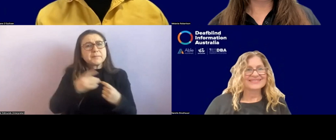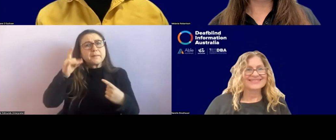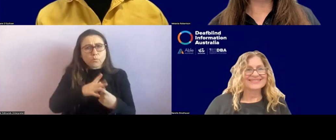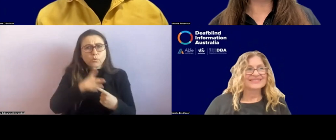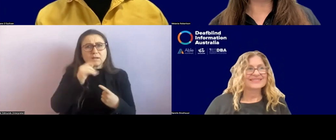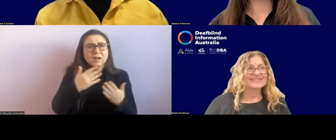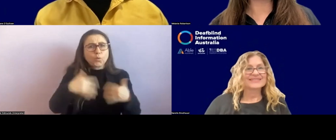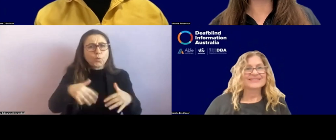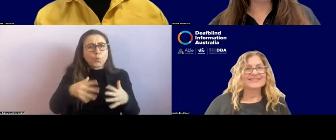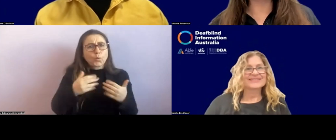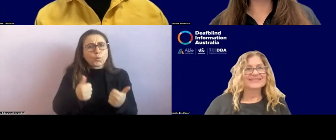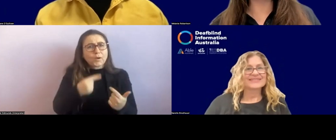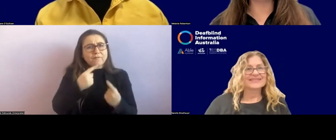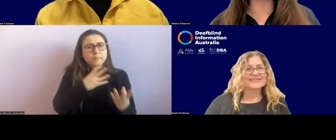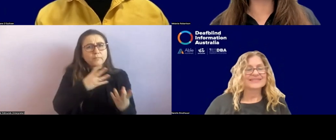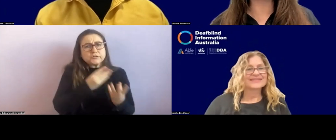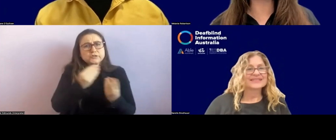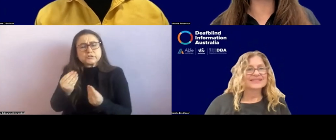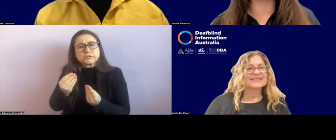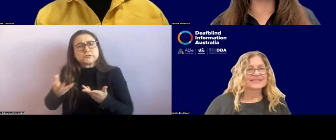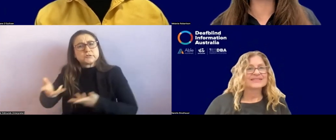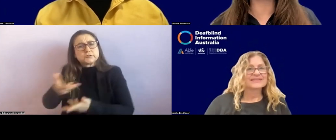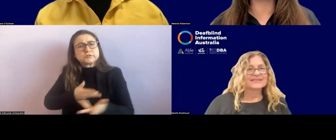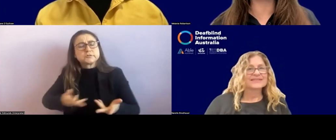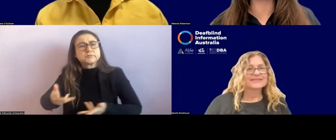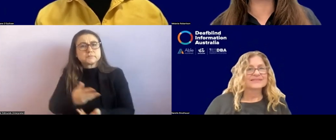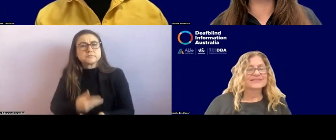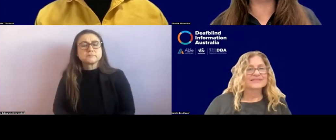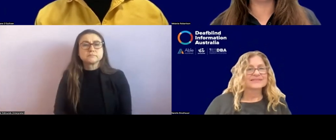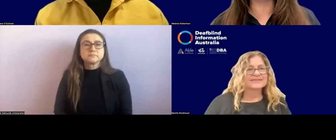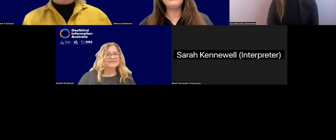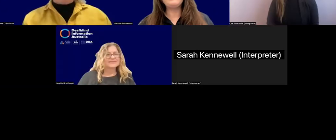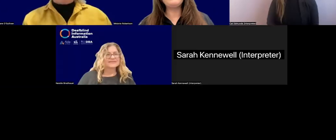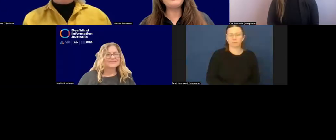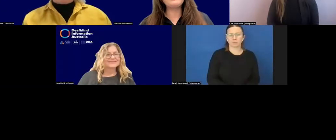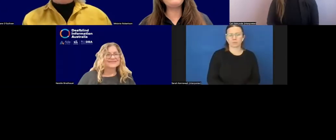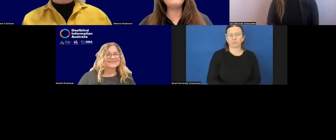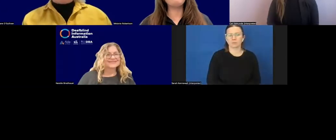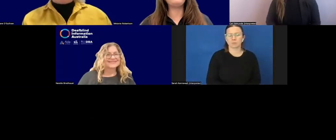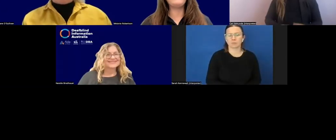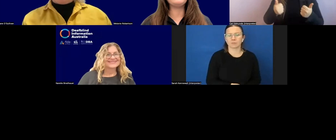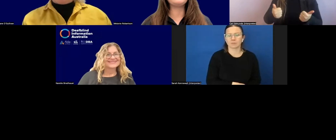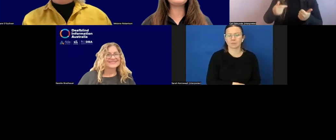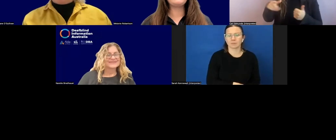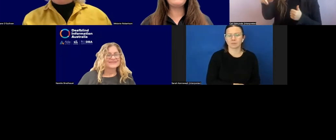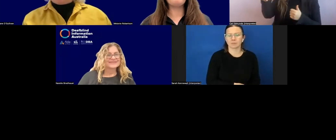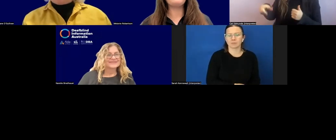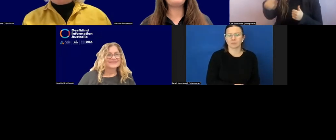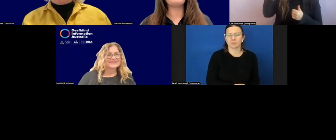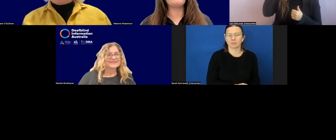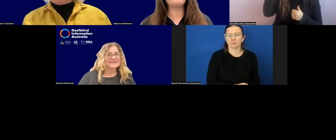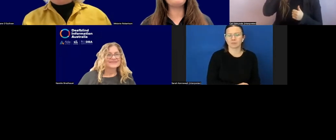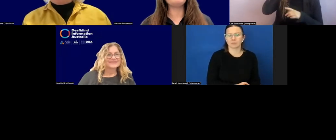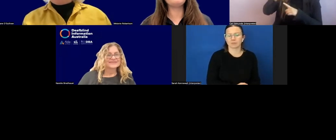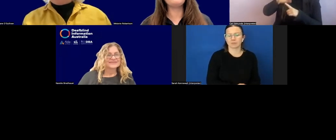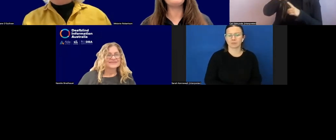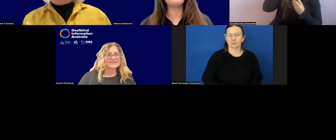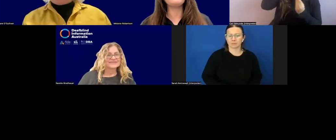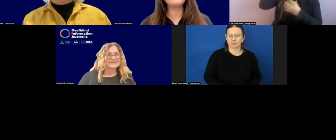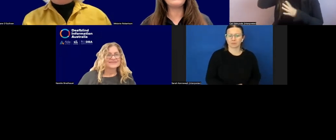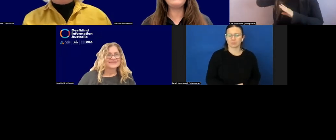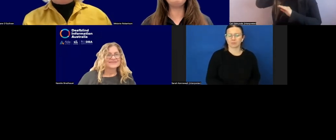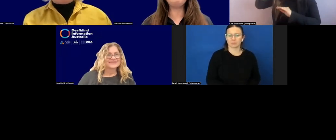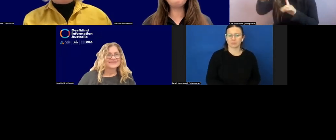to that space and educate not only the person with deafblindness, but the whole